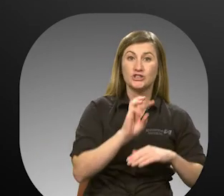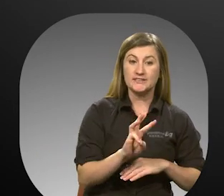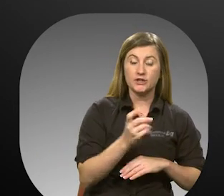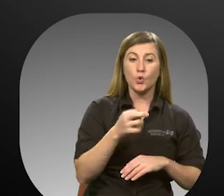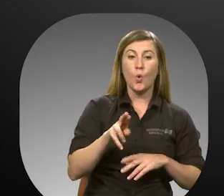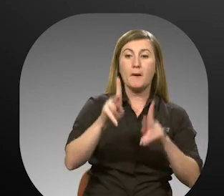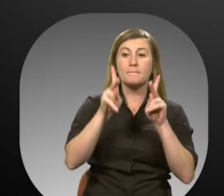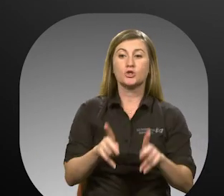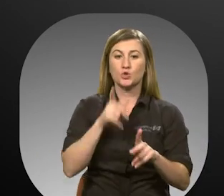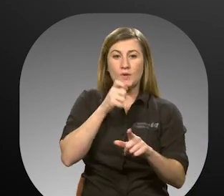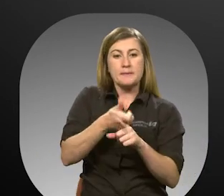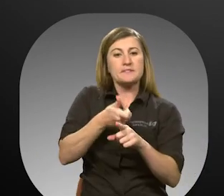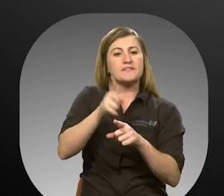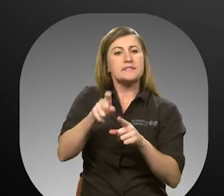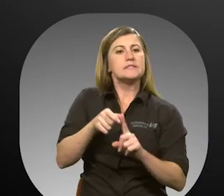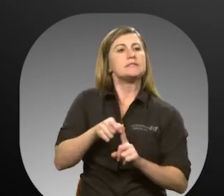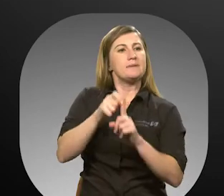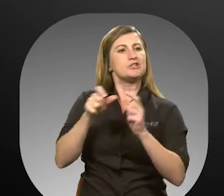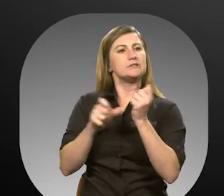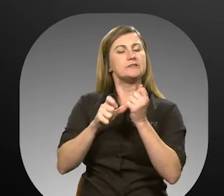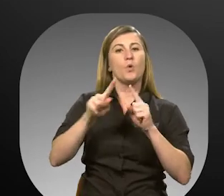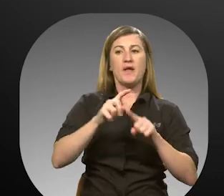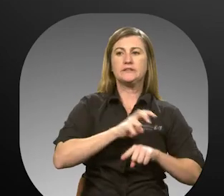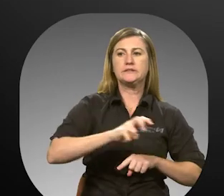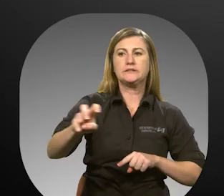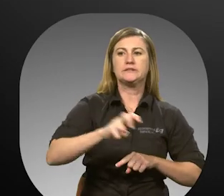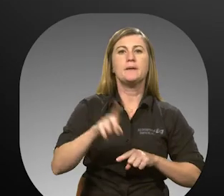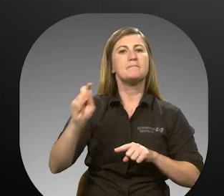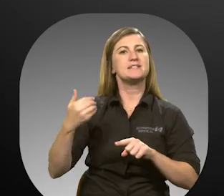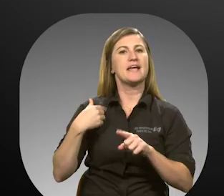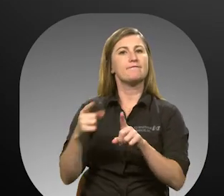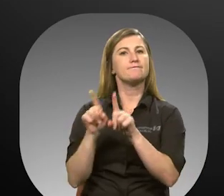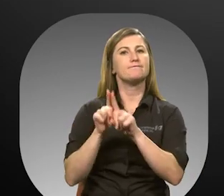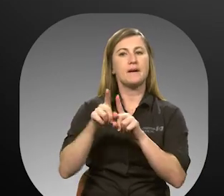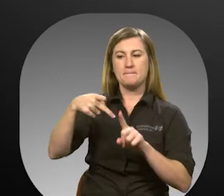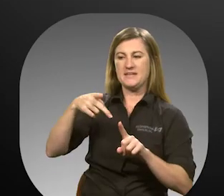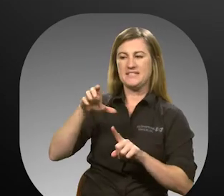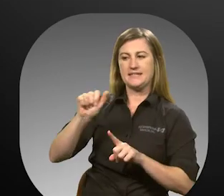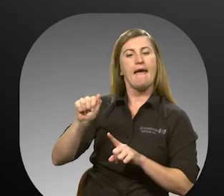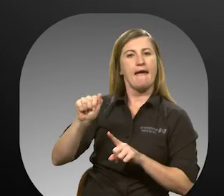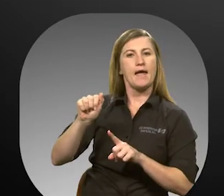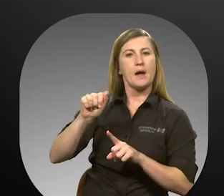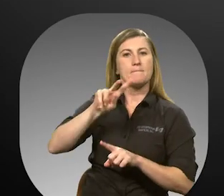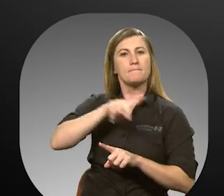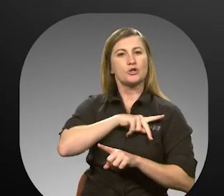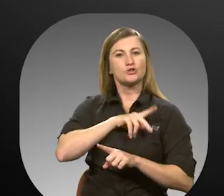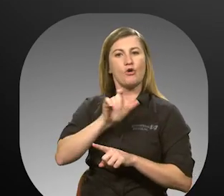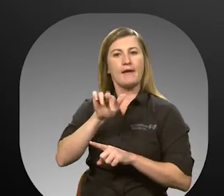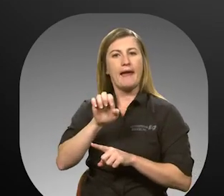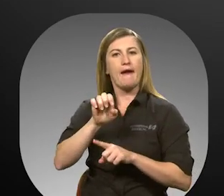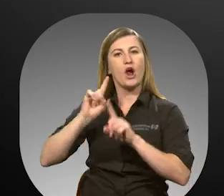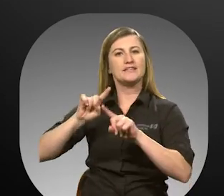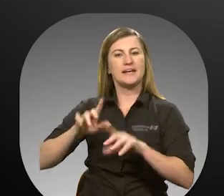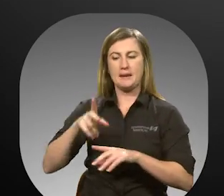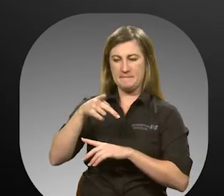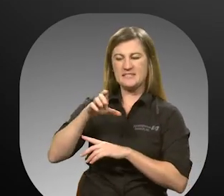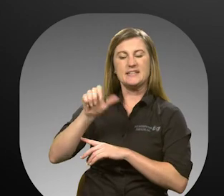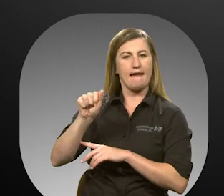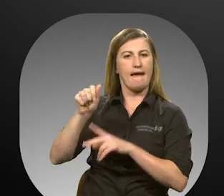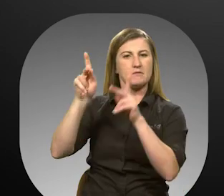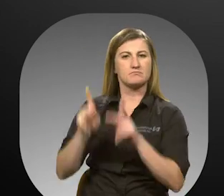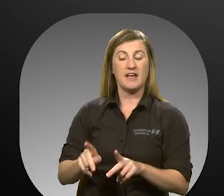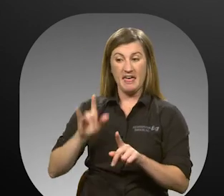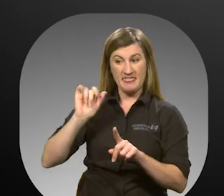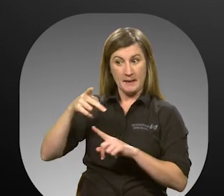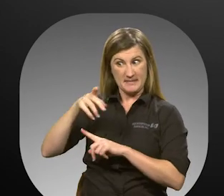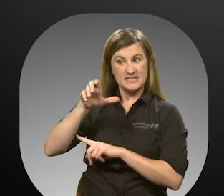individuals requiring special assistance while en route must have an escort slash personal care attendant. PCA The PCA must